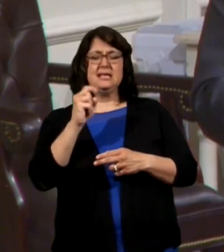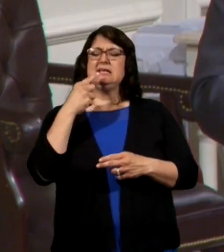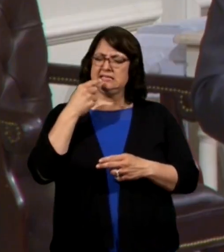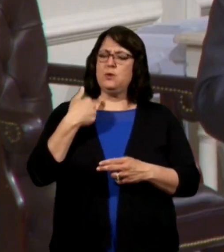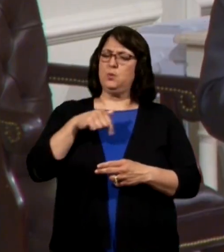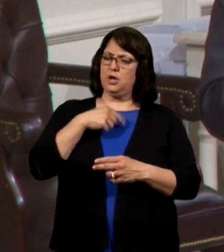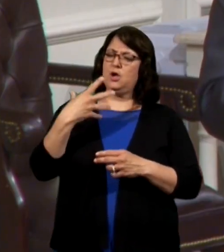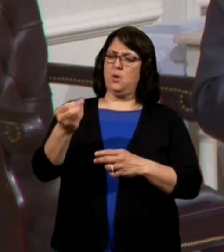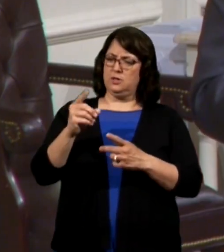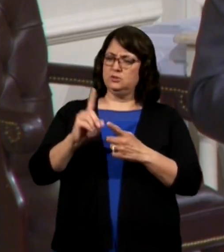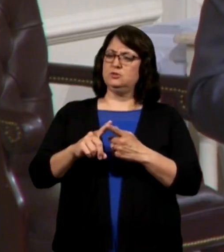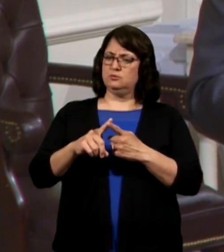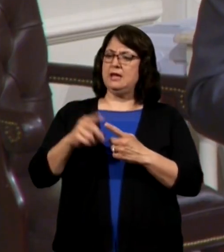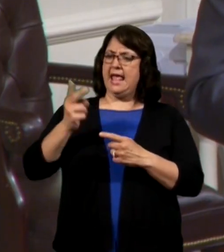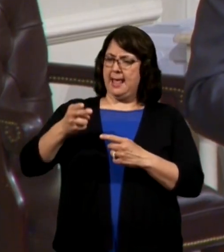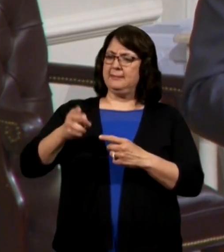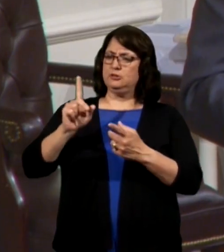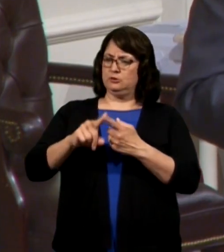pastor school.